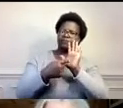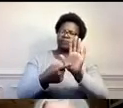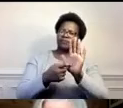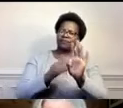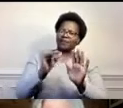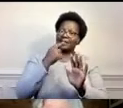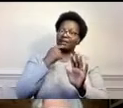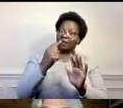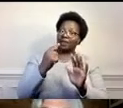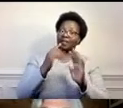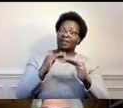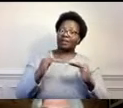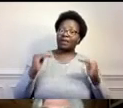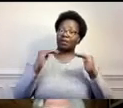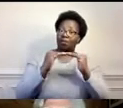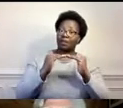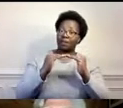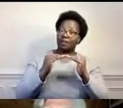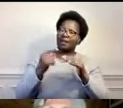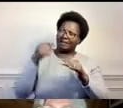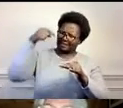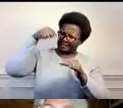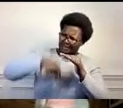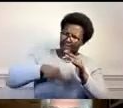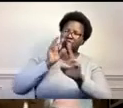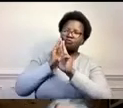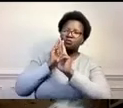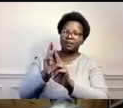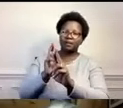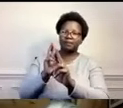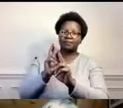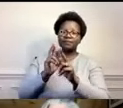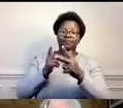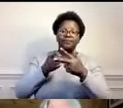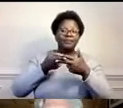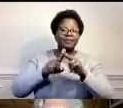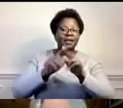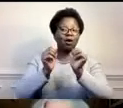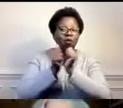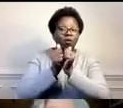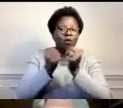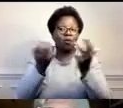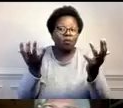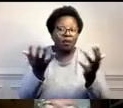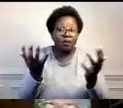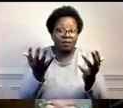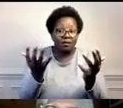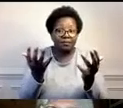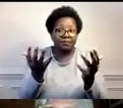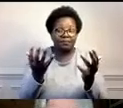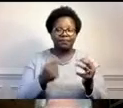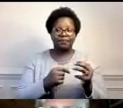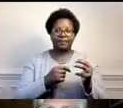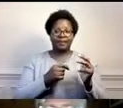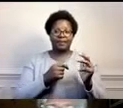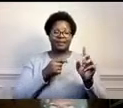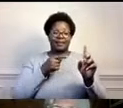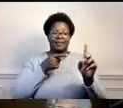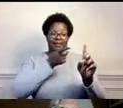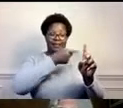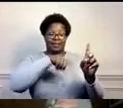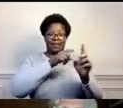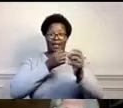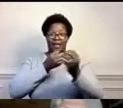respect and it begins with the notion here we go that helping disabled people